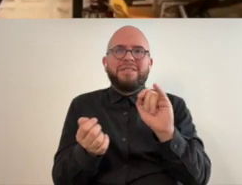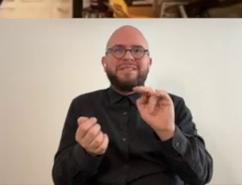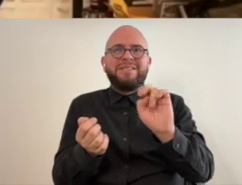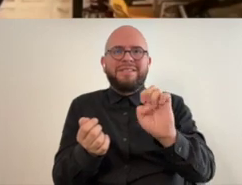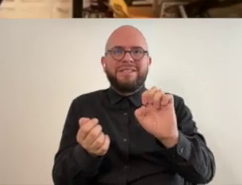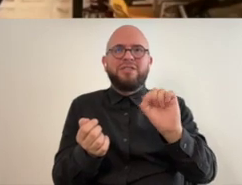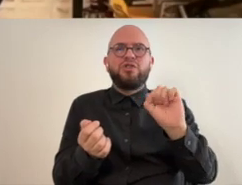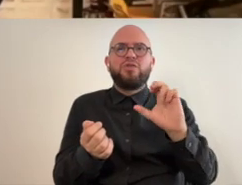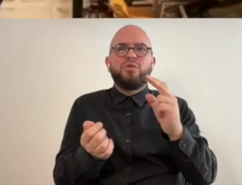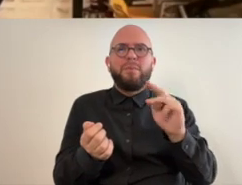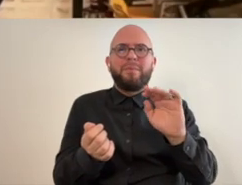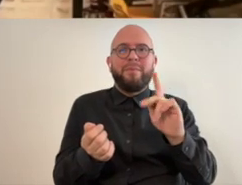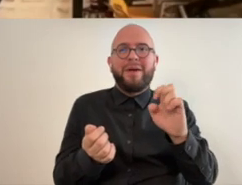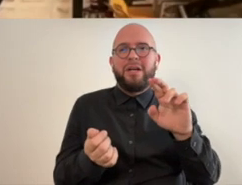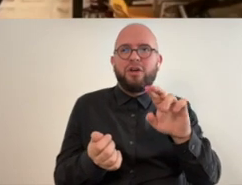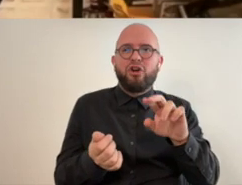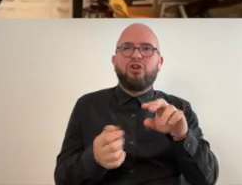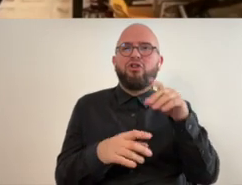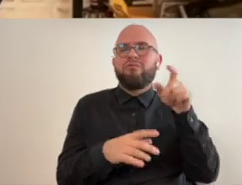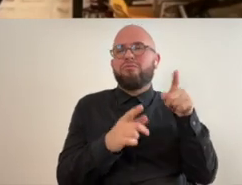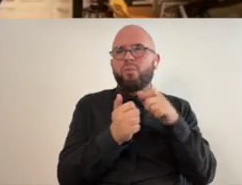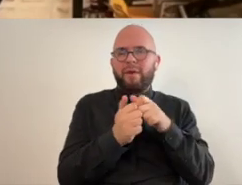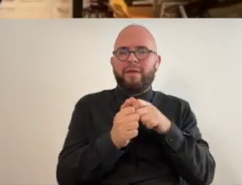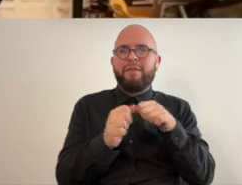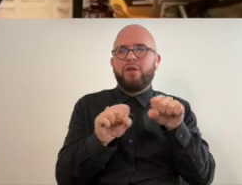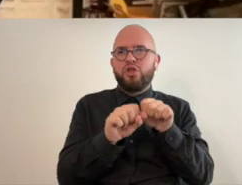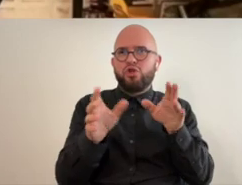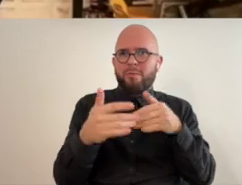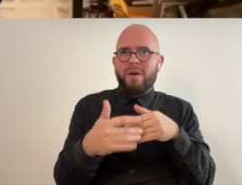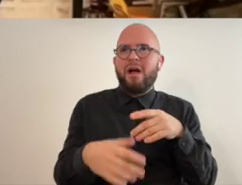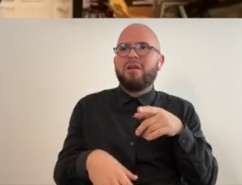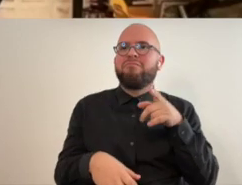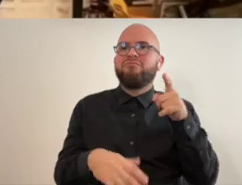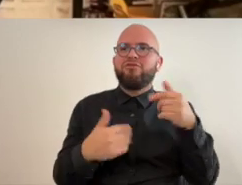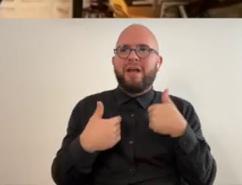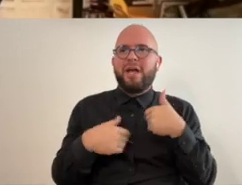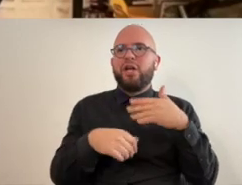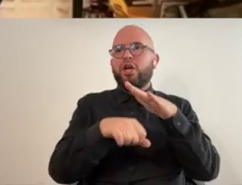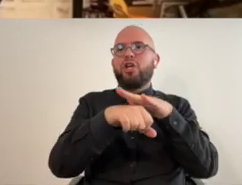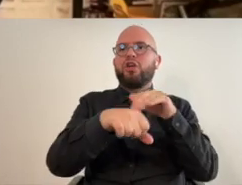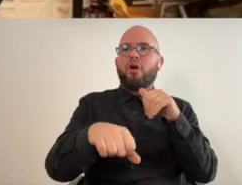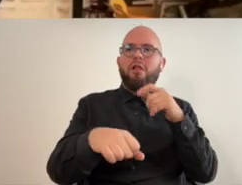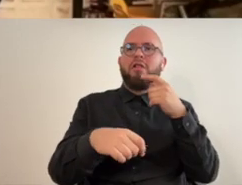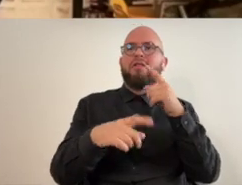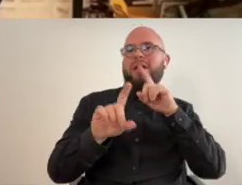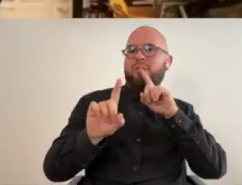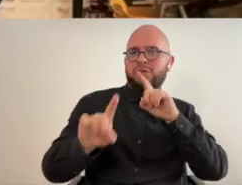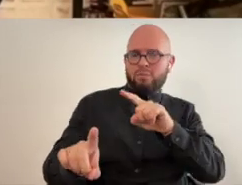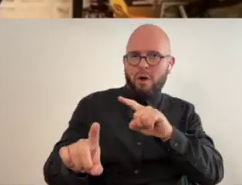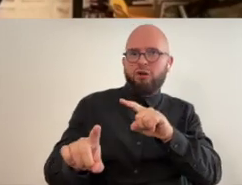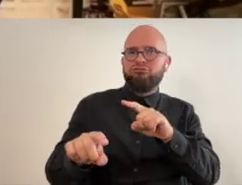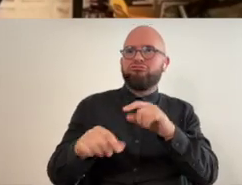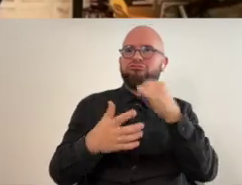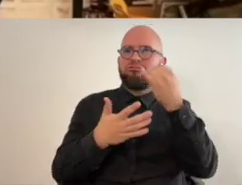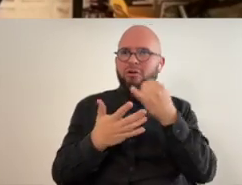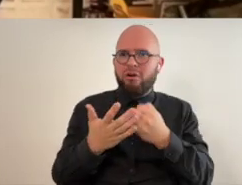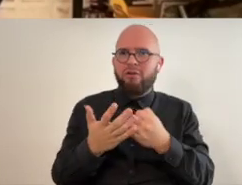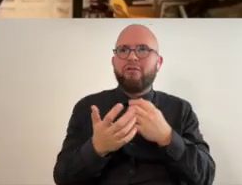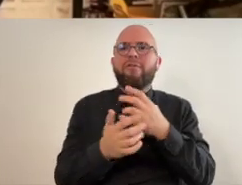um call and response art and that was my first dipping my toes back into art